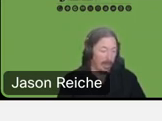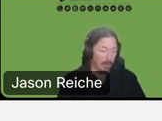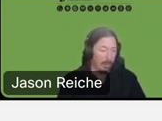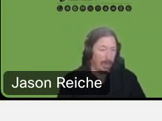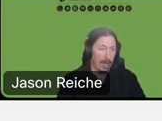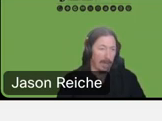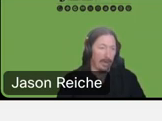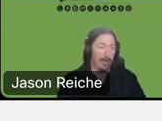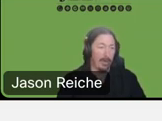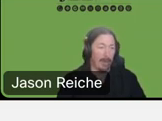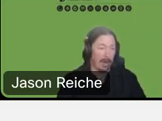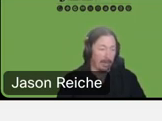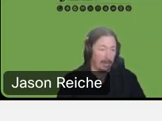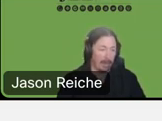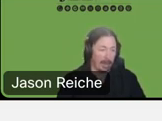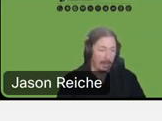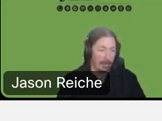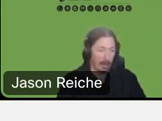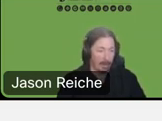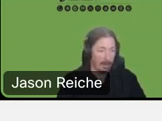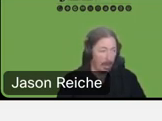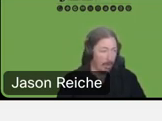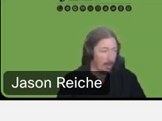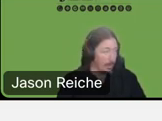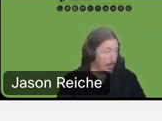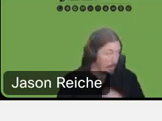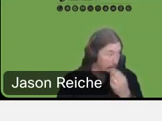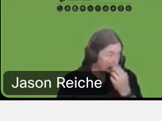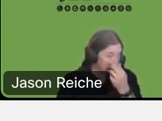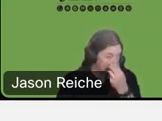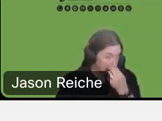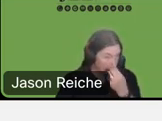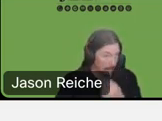really create a better product in the 1st place. It'll benefit all of all users.